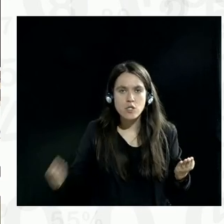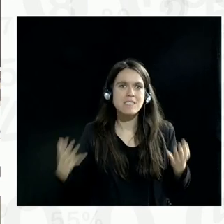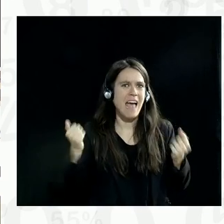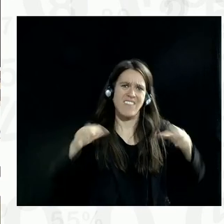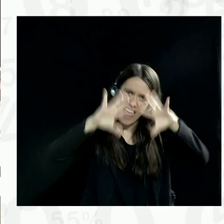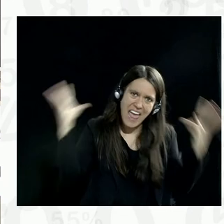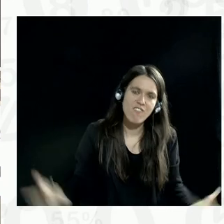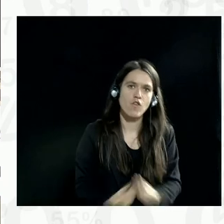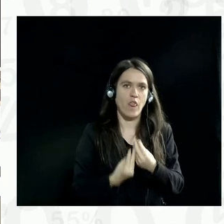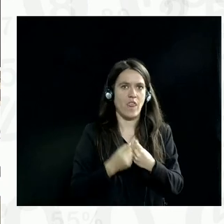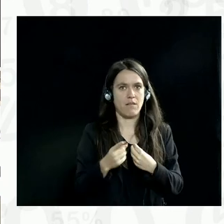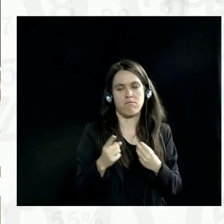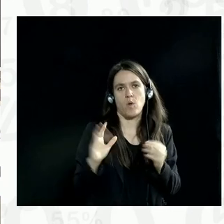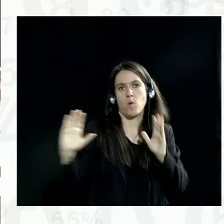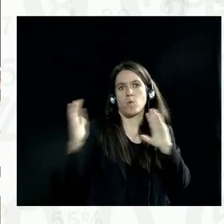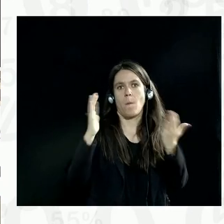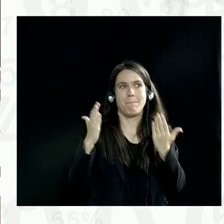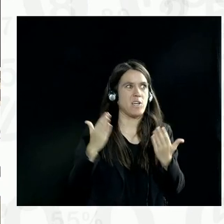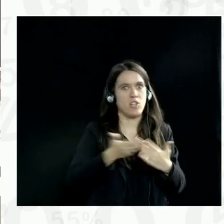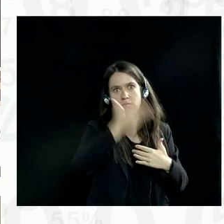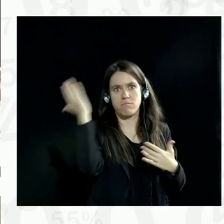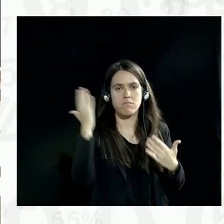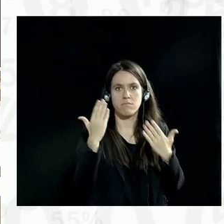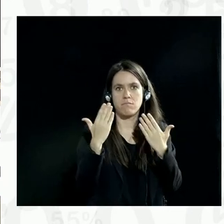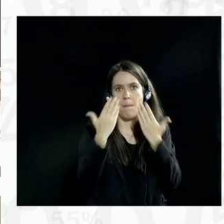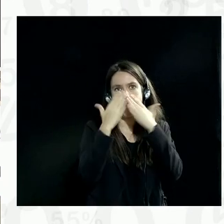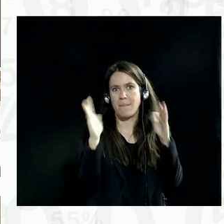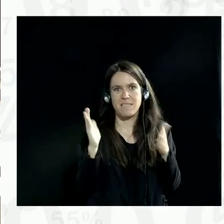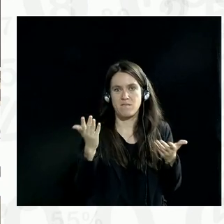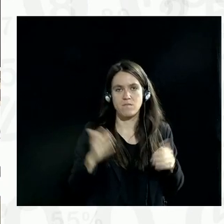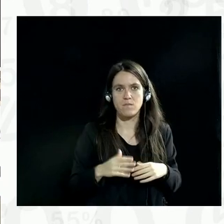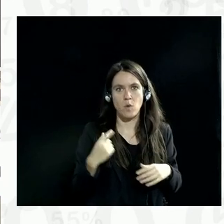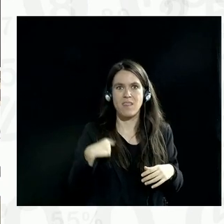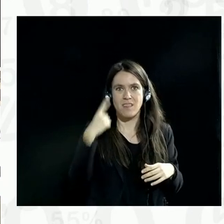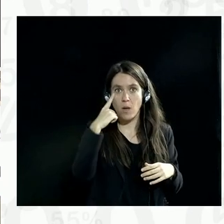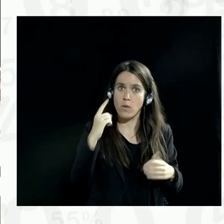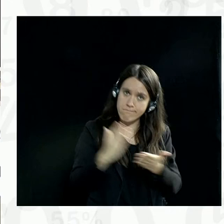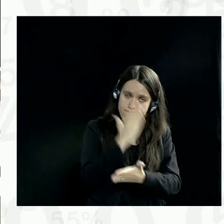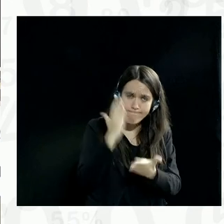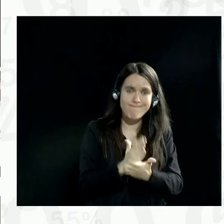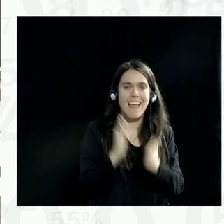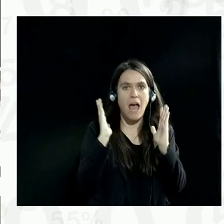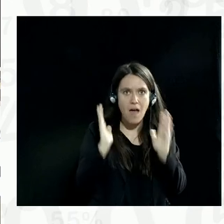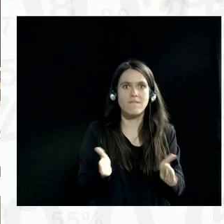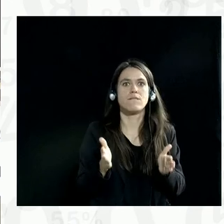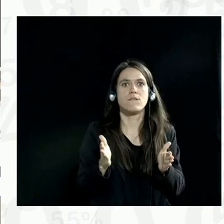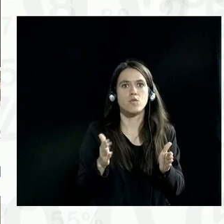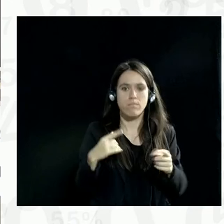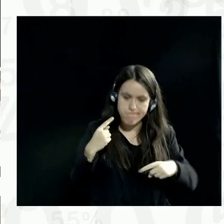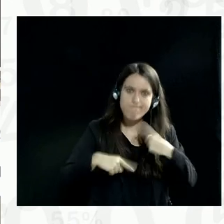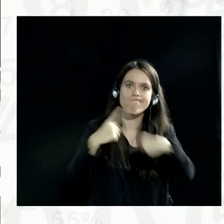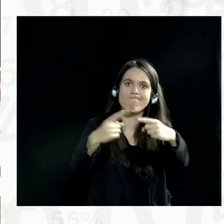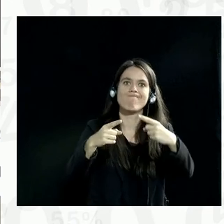everything, as compared to what public actors have. So we definitely have to come forward with